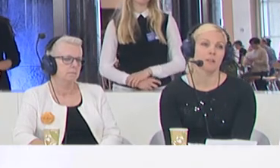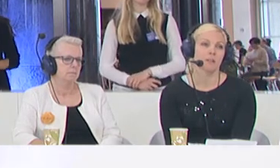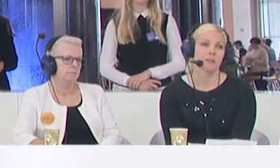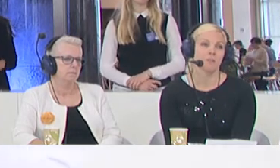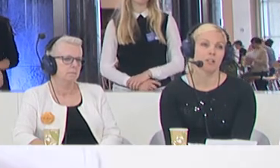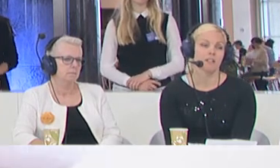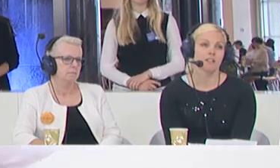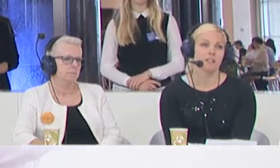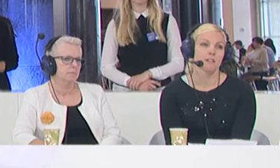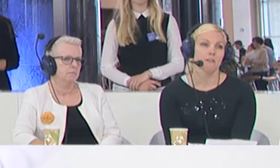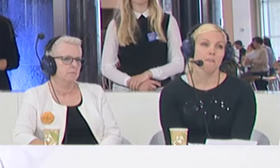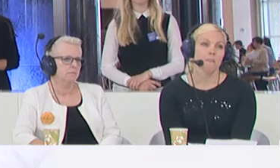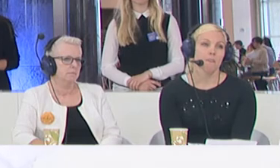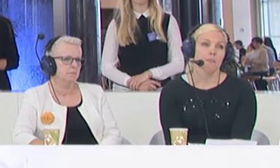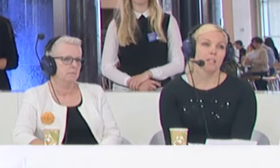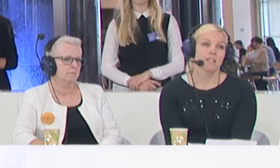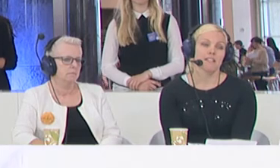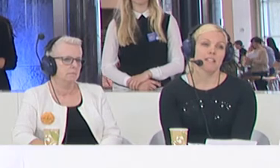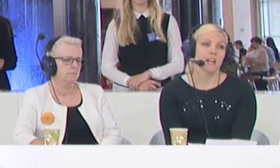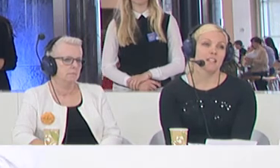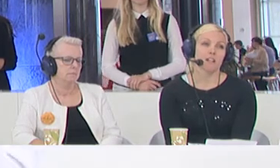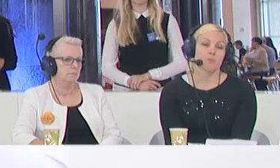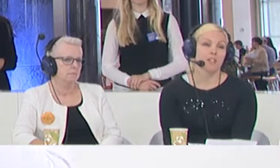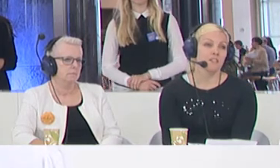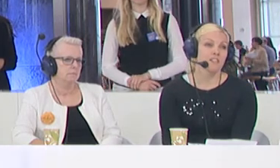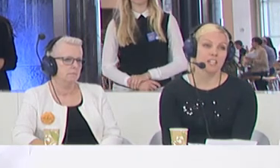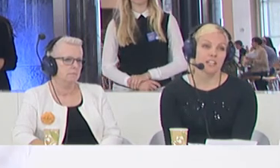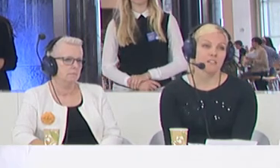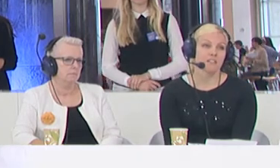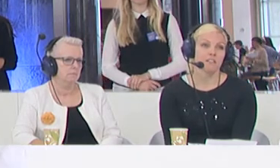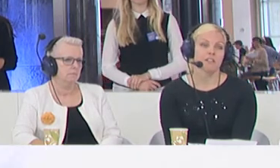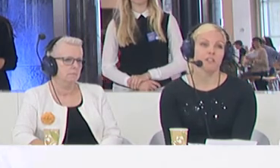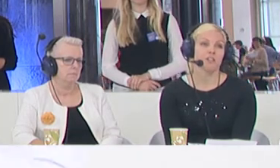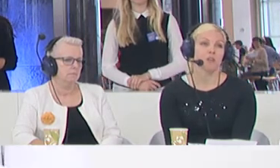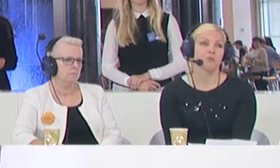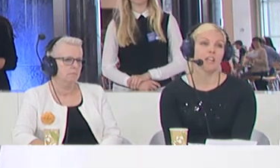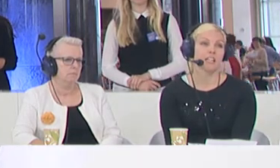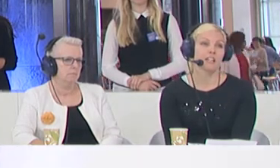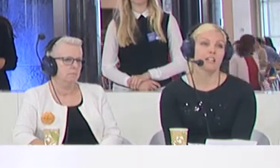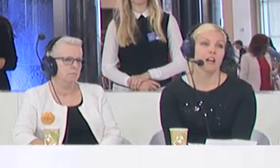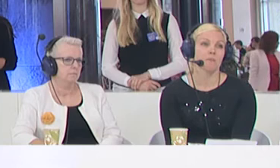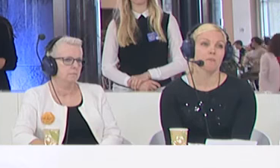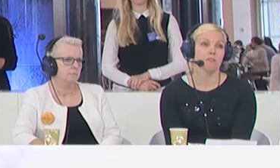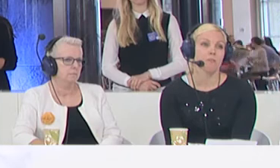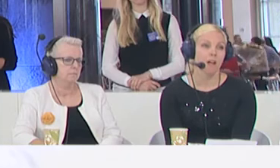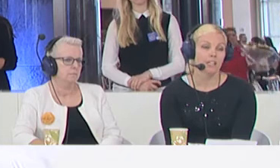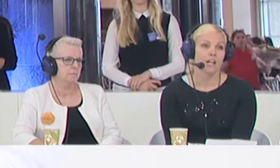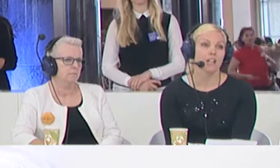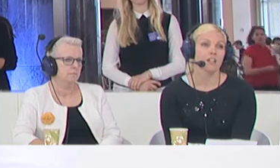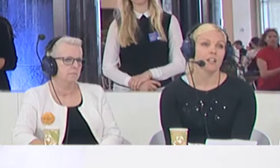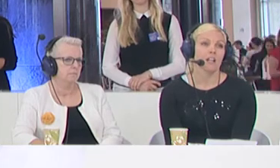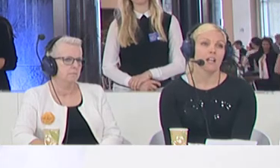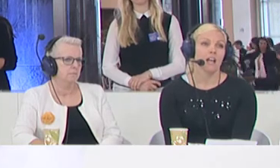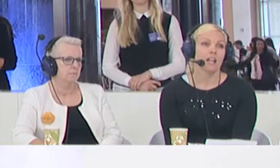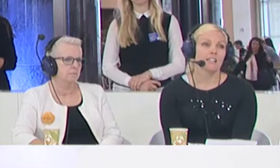economic immigrants. Because the data that we've seen shows that in Somalia